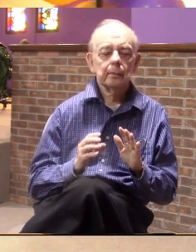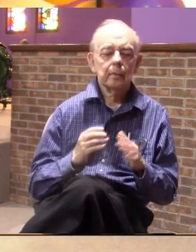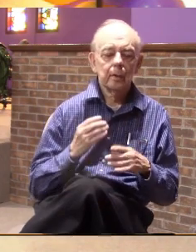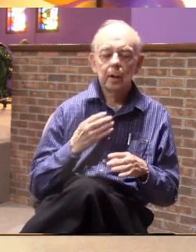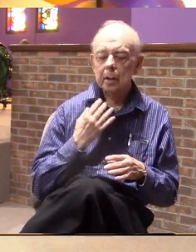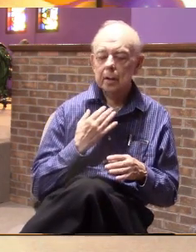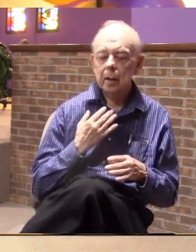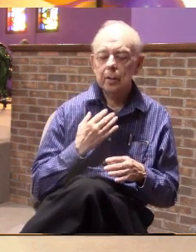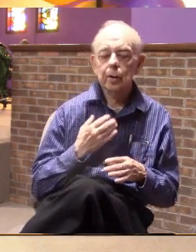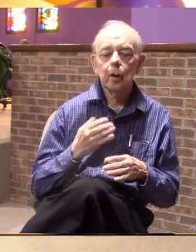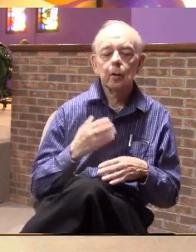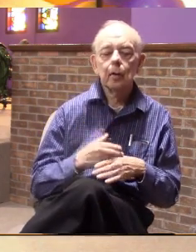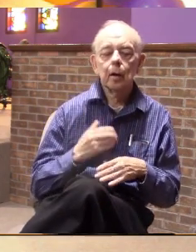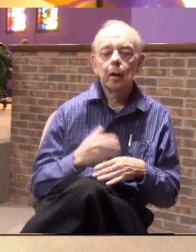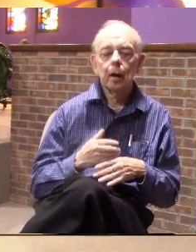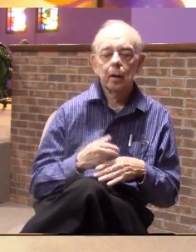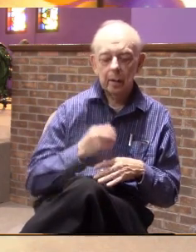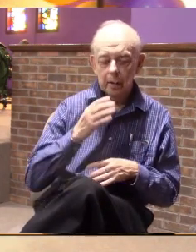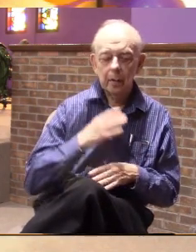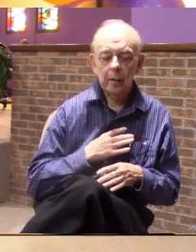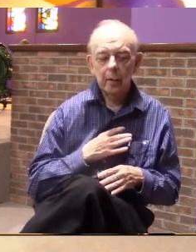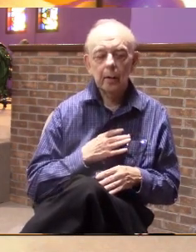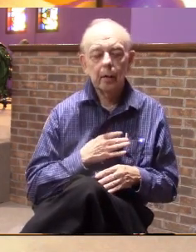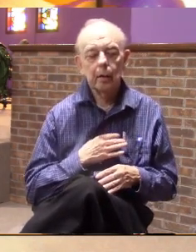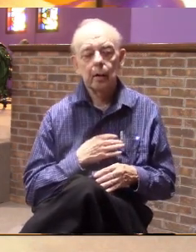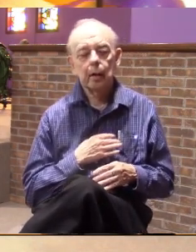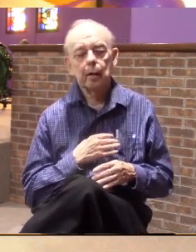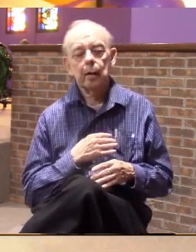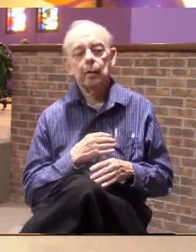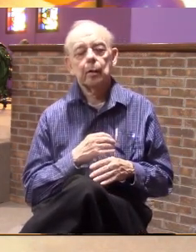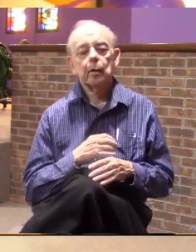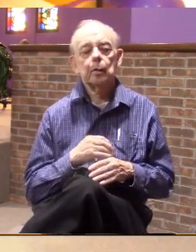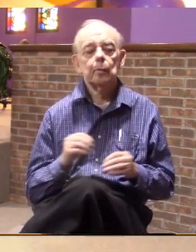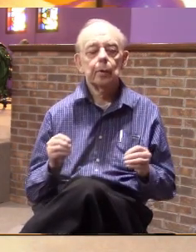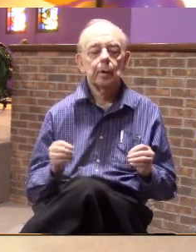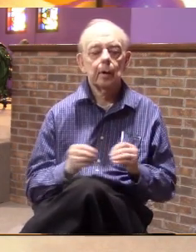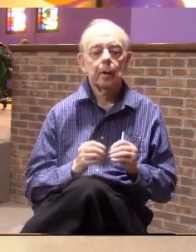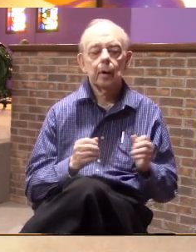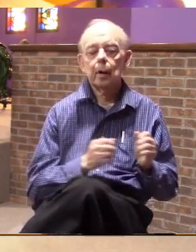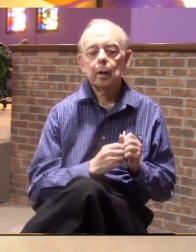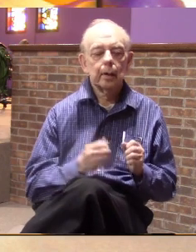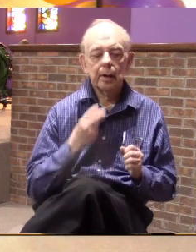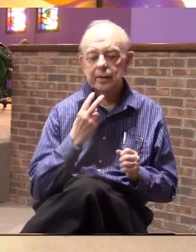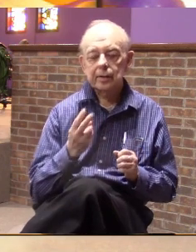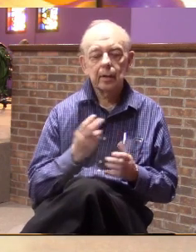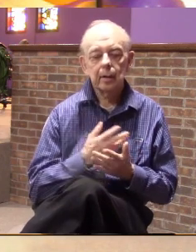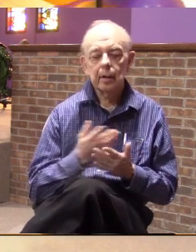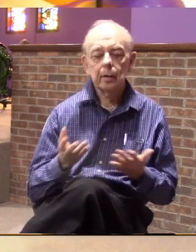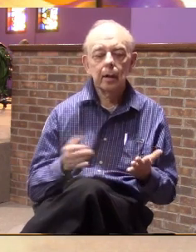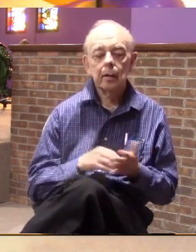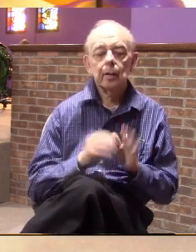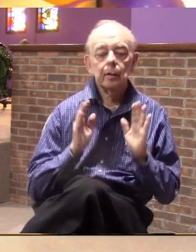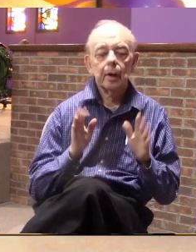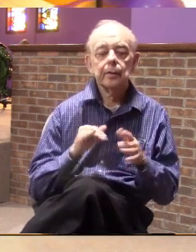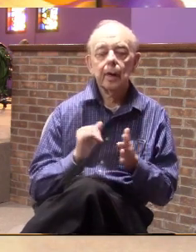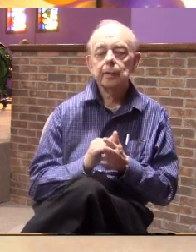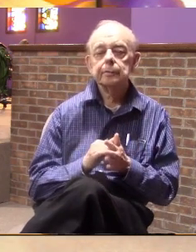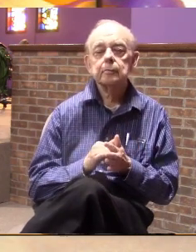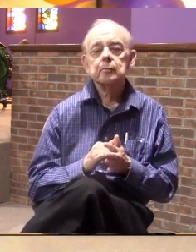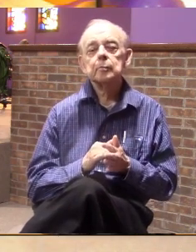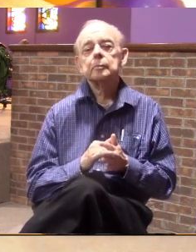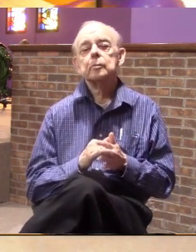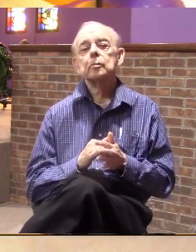window that this guy is just putting together and I really don't see anything fantastic about it